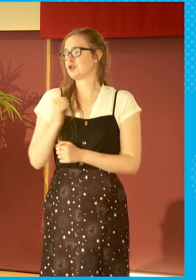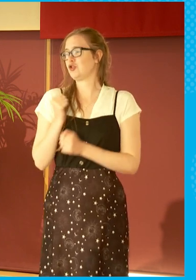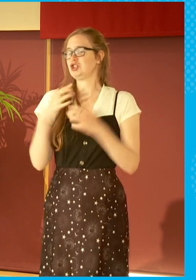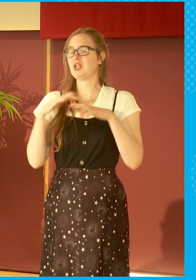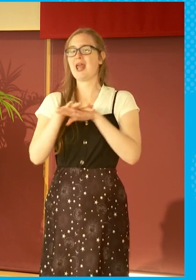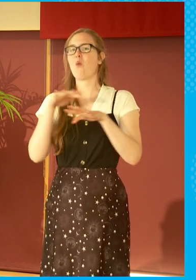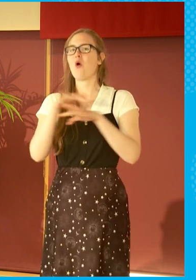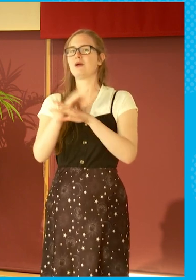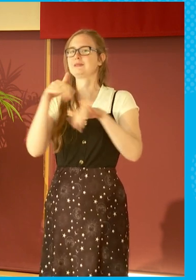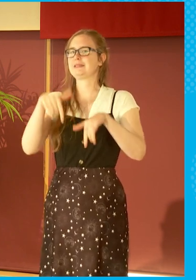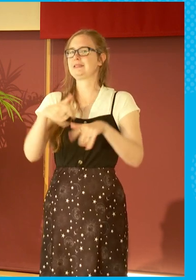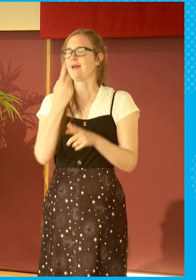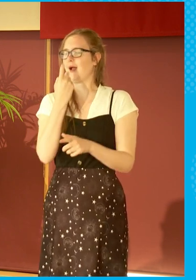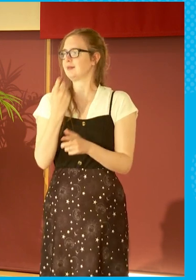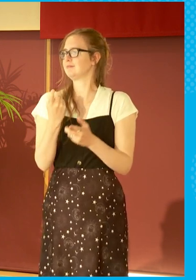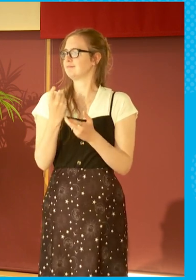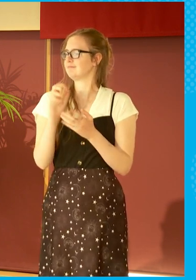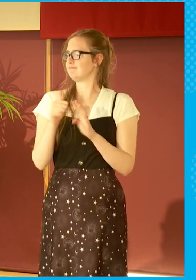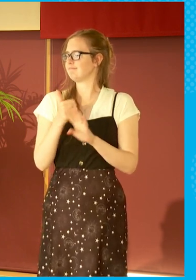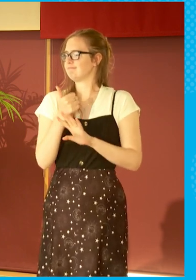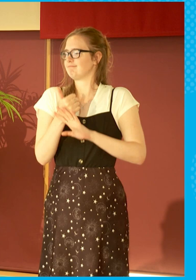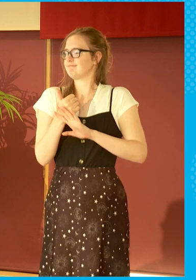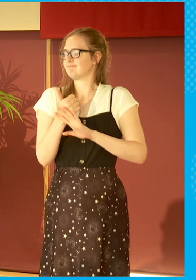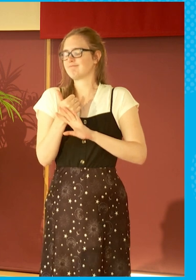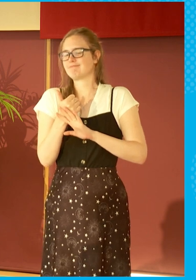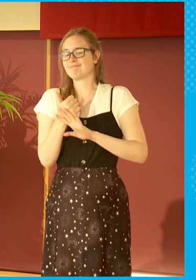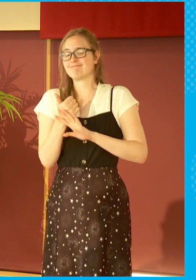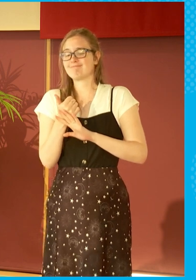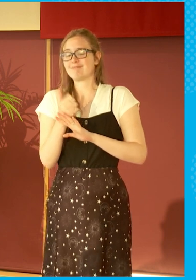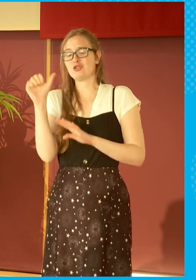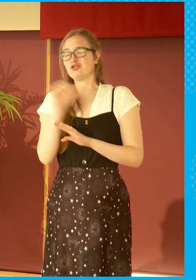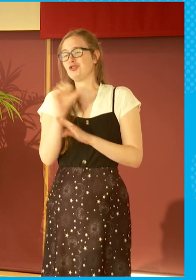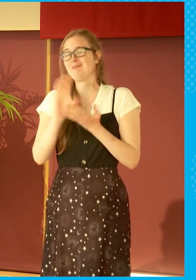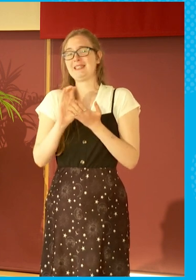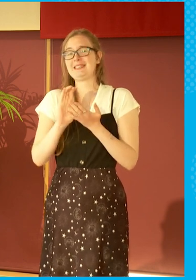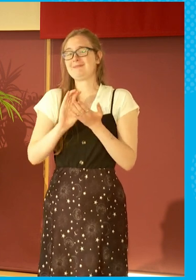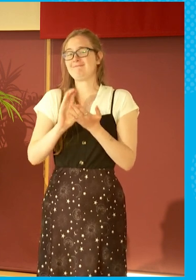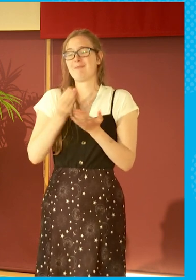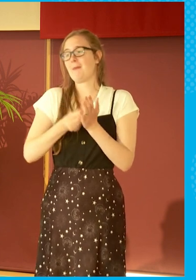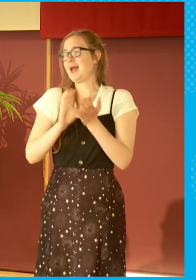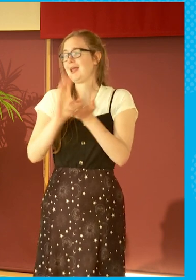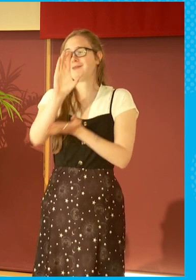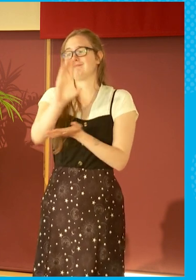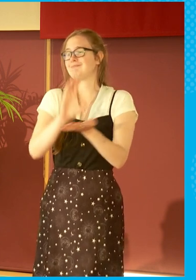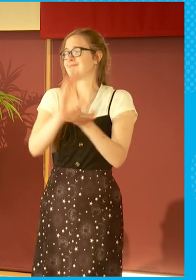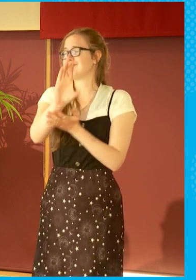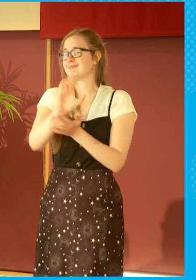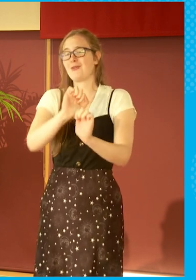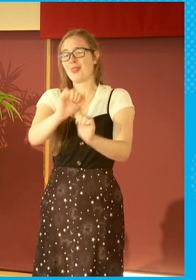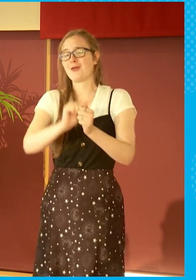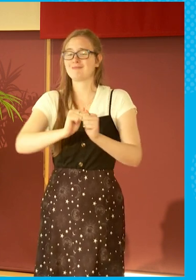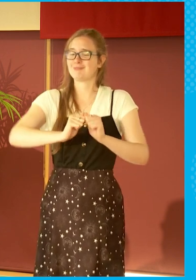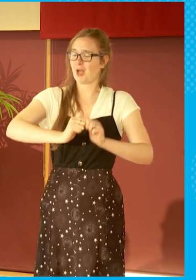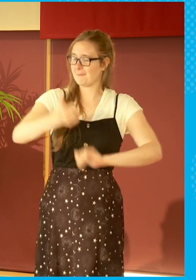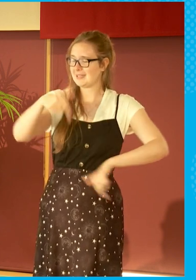should put a lot more money for the production companies in Scotland to be able to